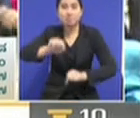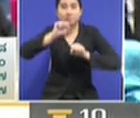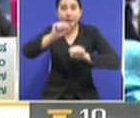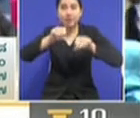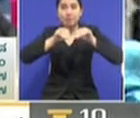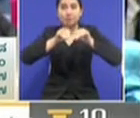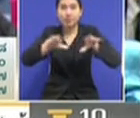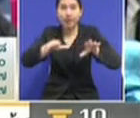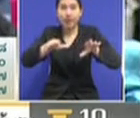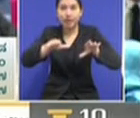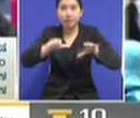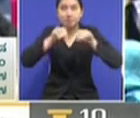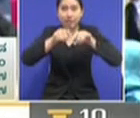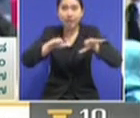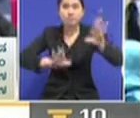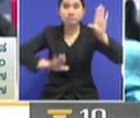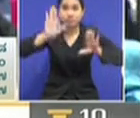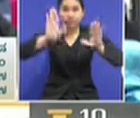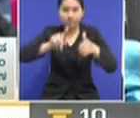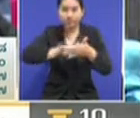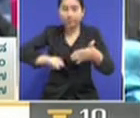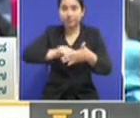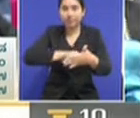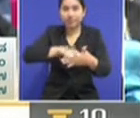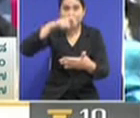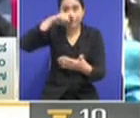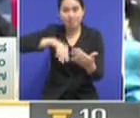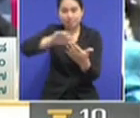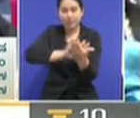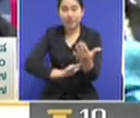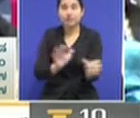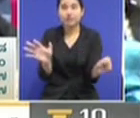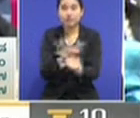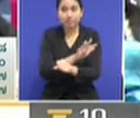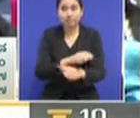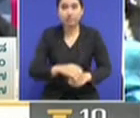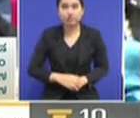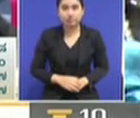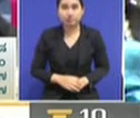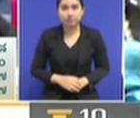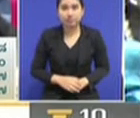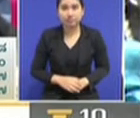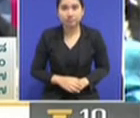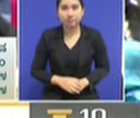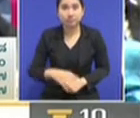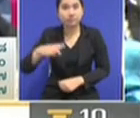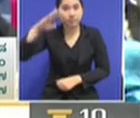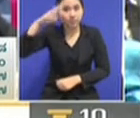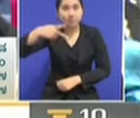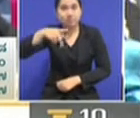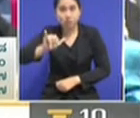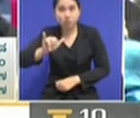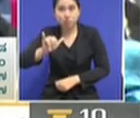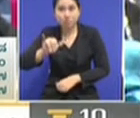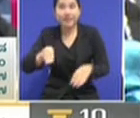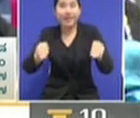his vision in introducing a number of projects that put